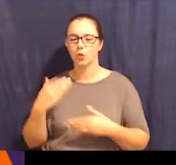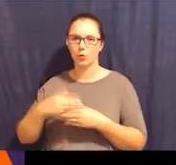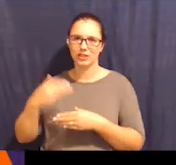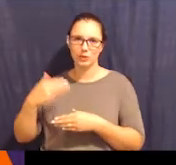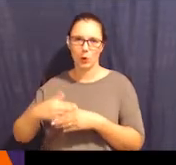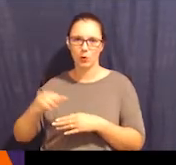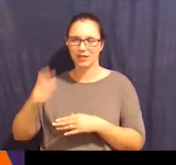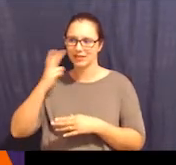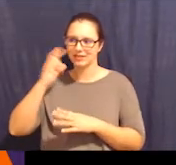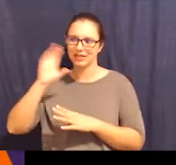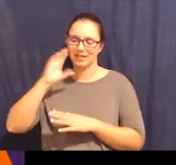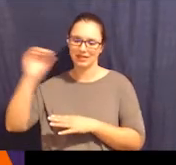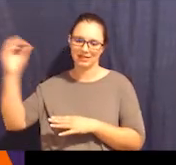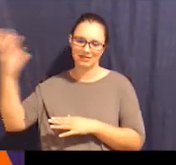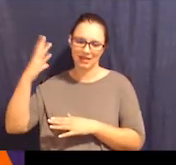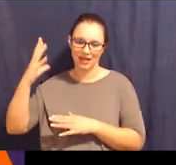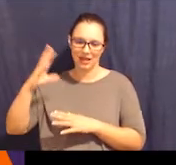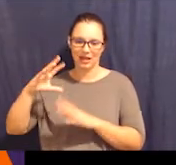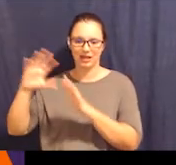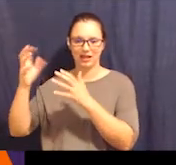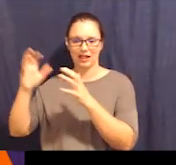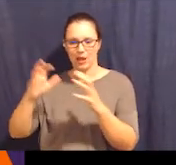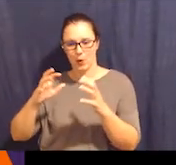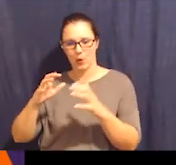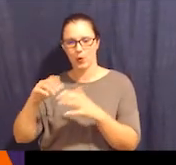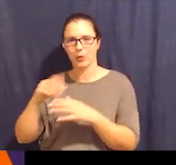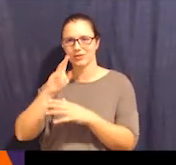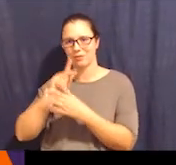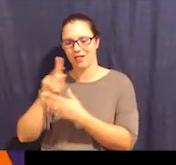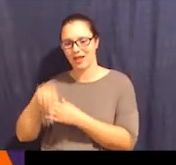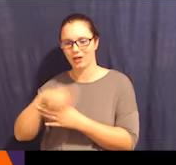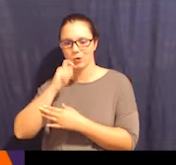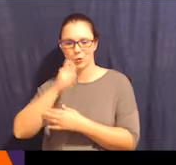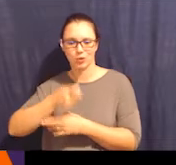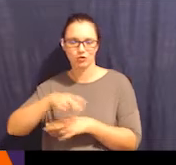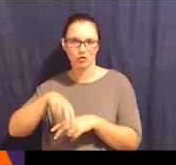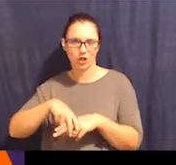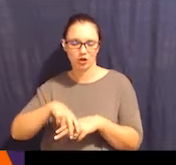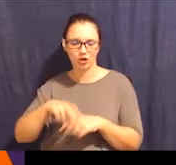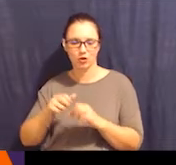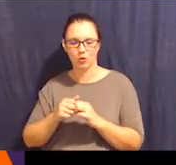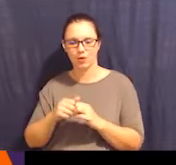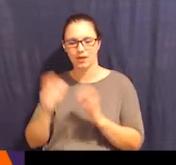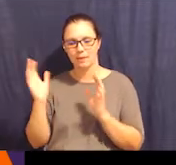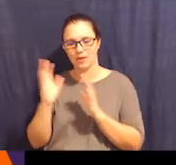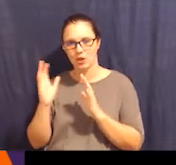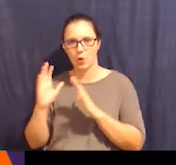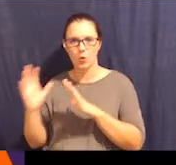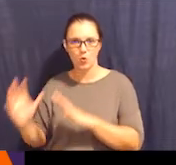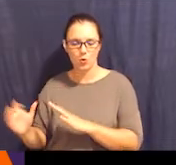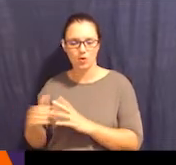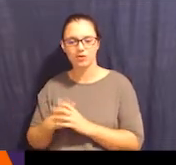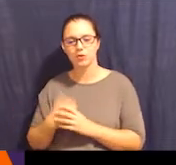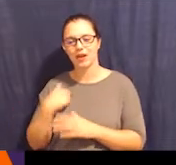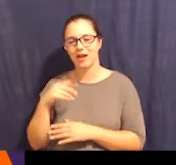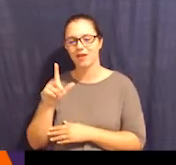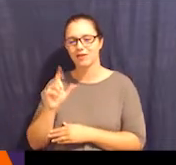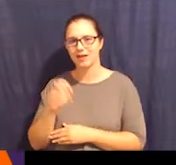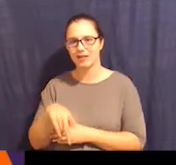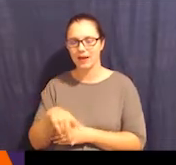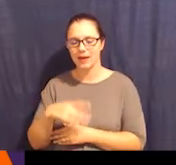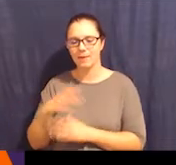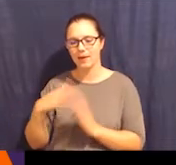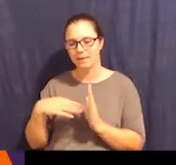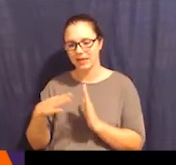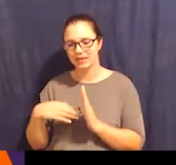window where you can see the sun and the clouds and a plant, a cool chair with a pillow. We have a lamp,